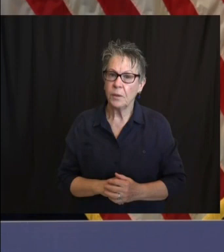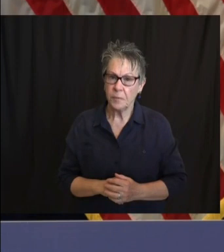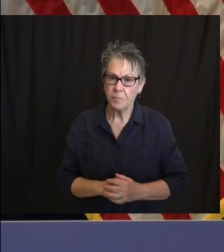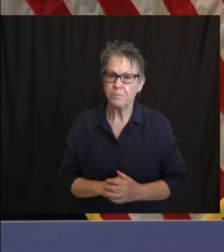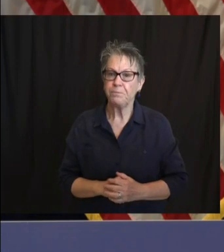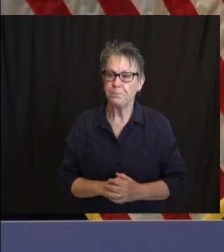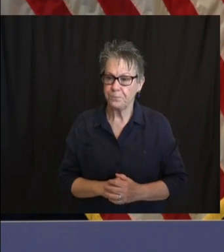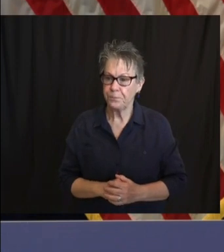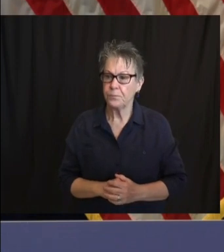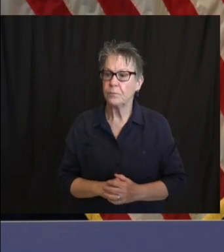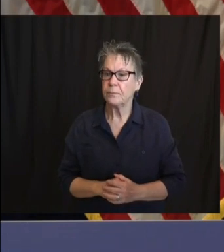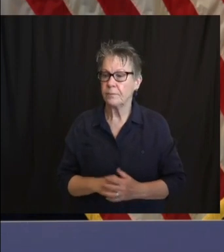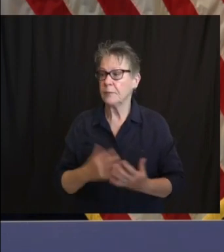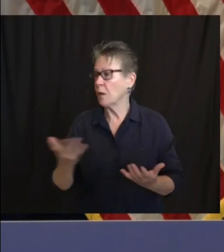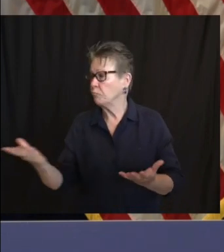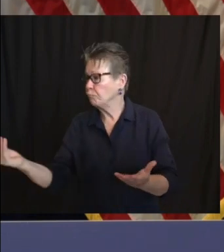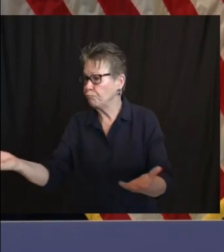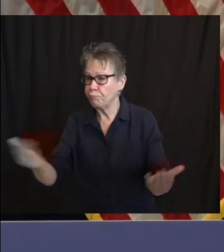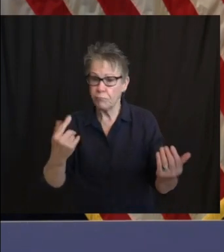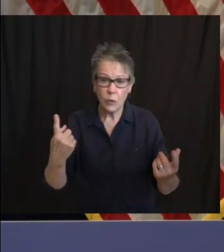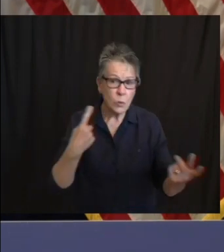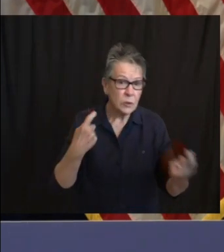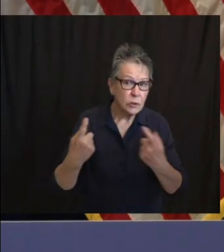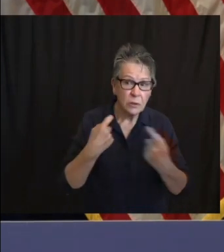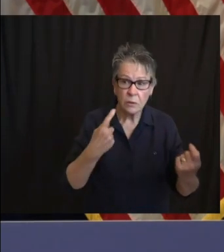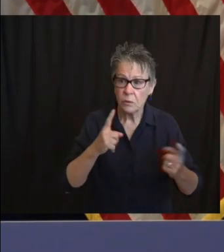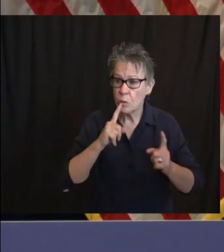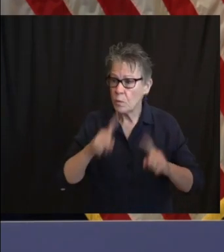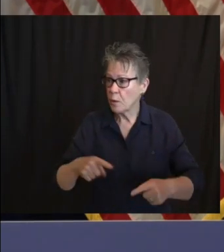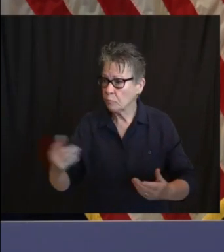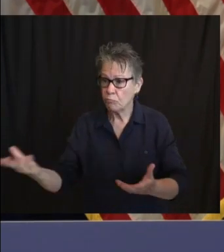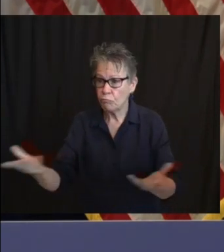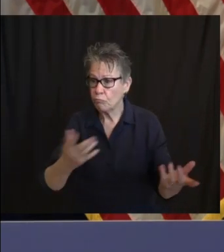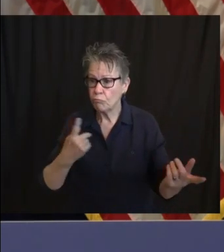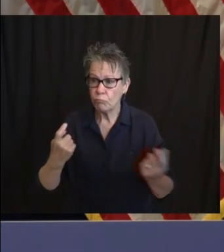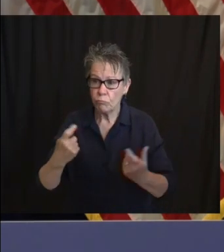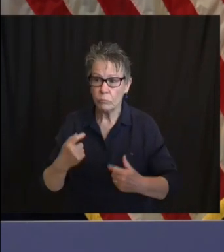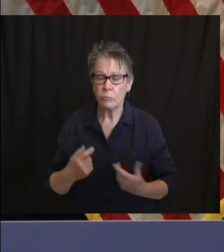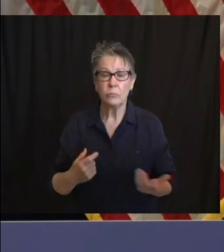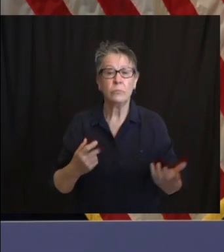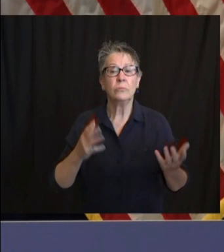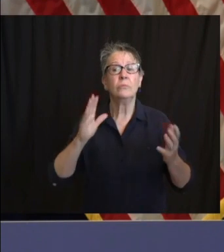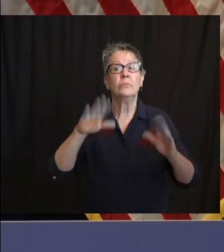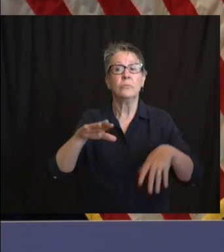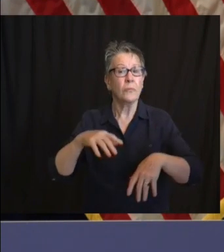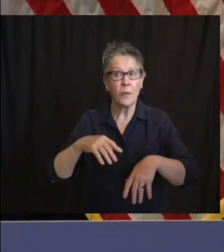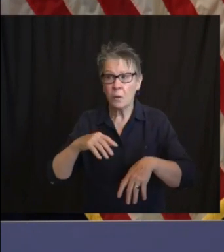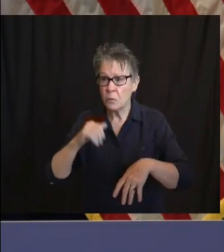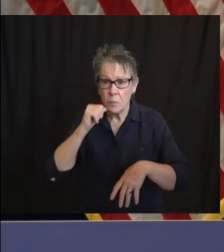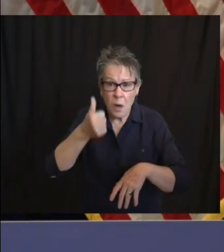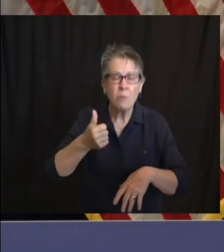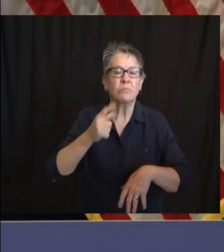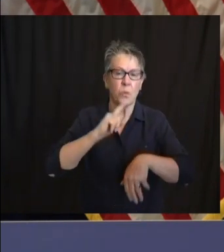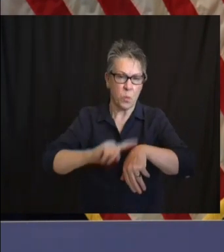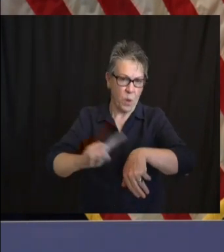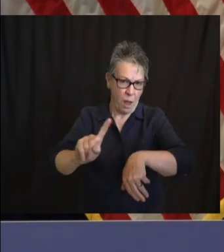across the room. Ma, are we at one o'clock tomorrow? Is that right? So unless you're here or otherwise, we've got a fair amount of